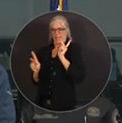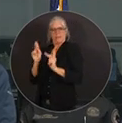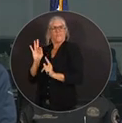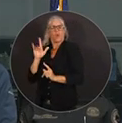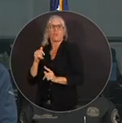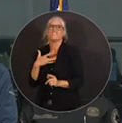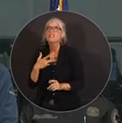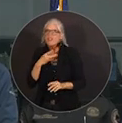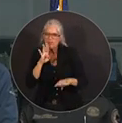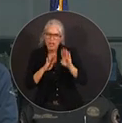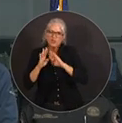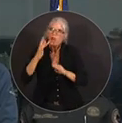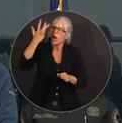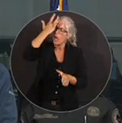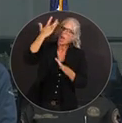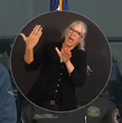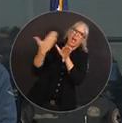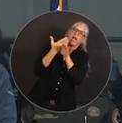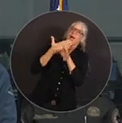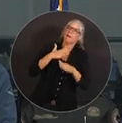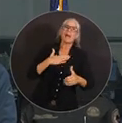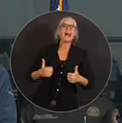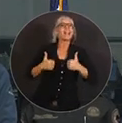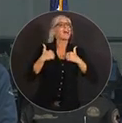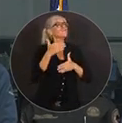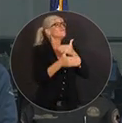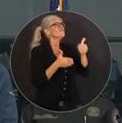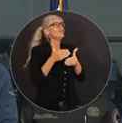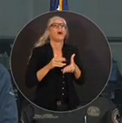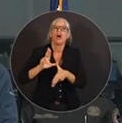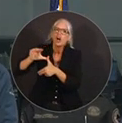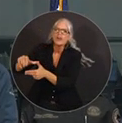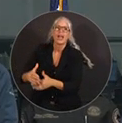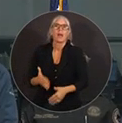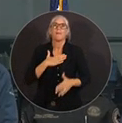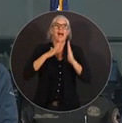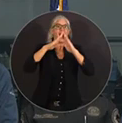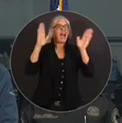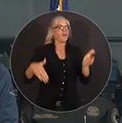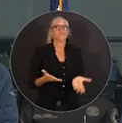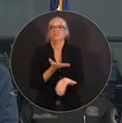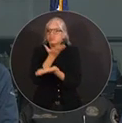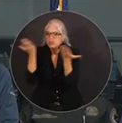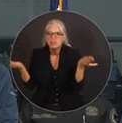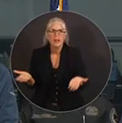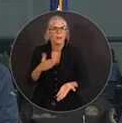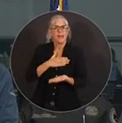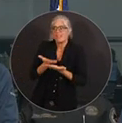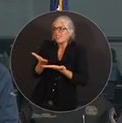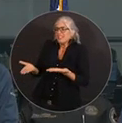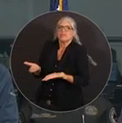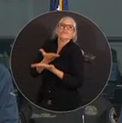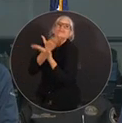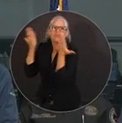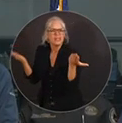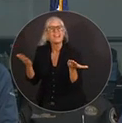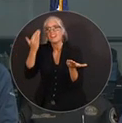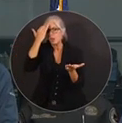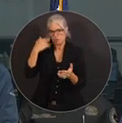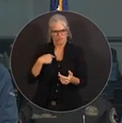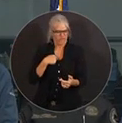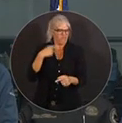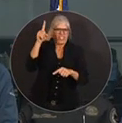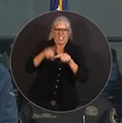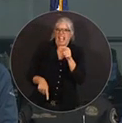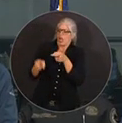and to potentially have your possessions and your home on the line. We can't control how strong or